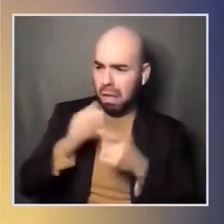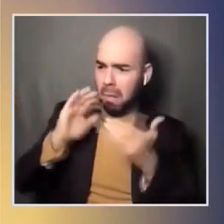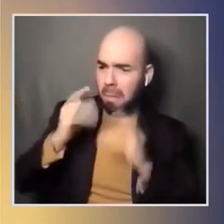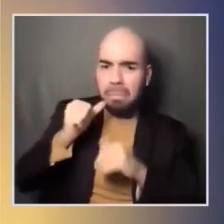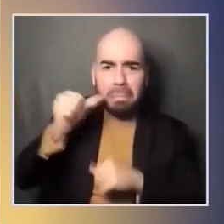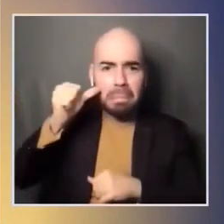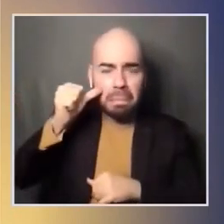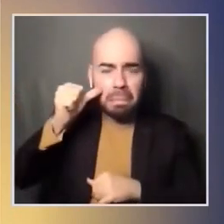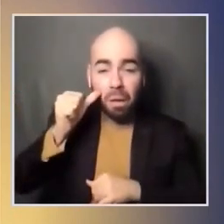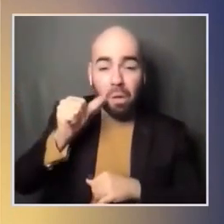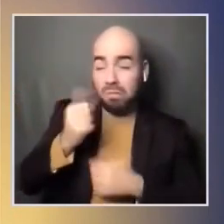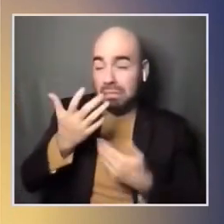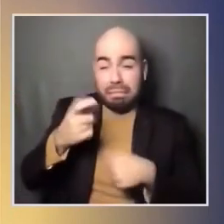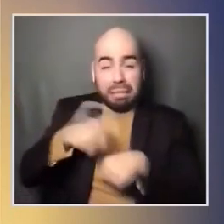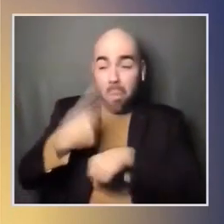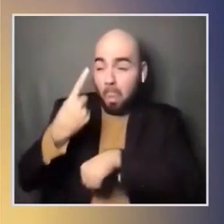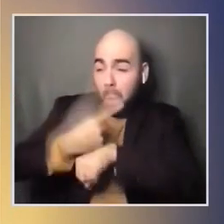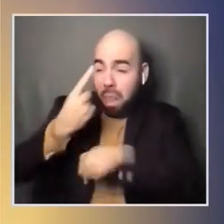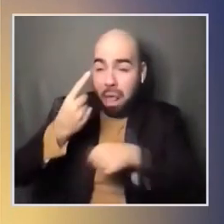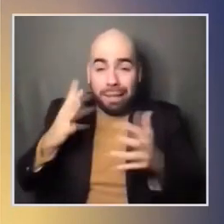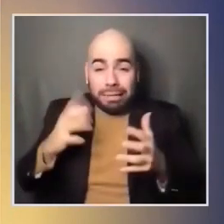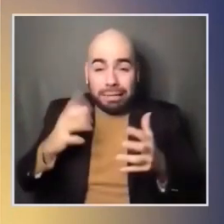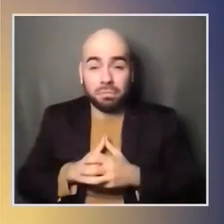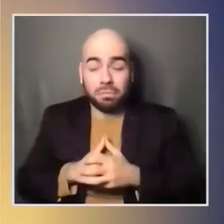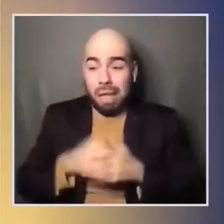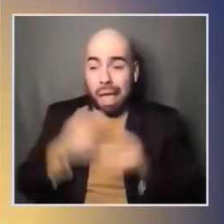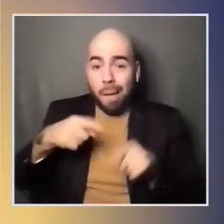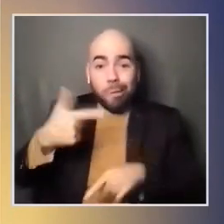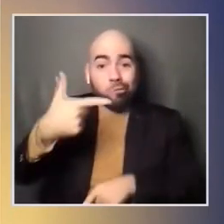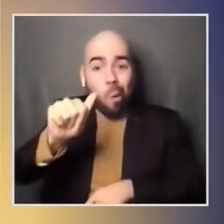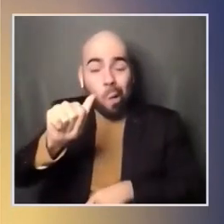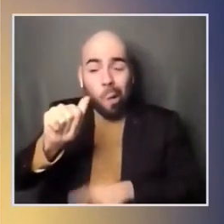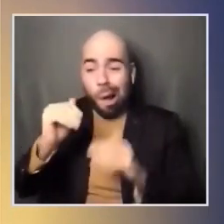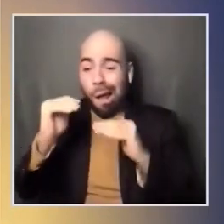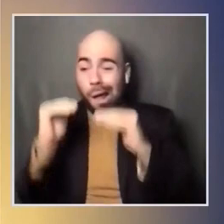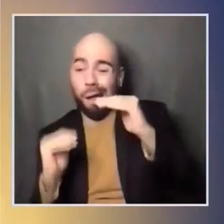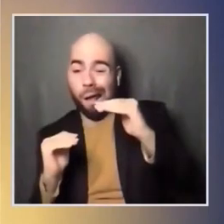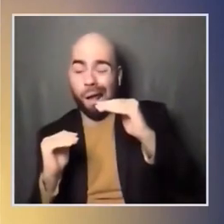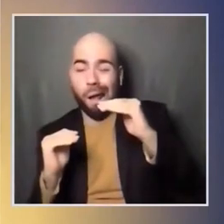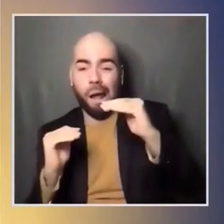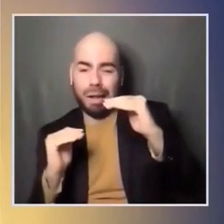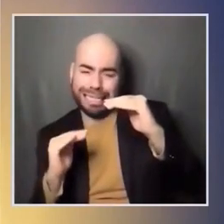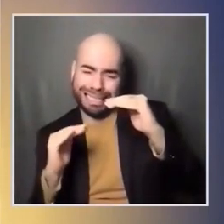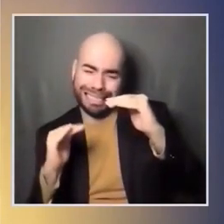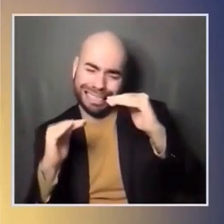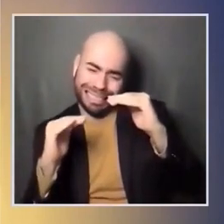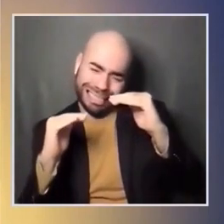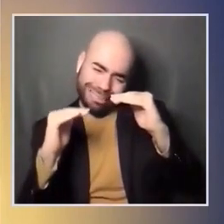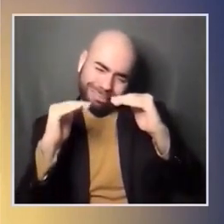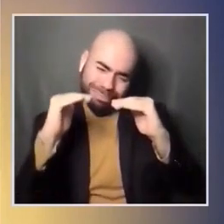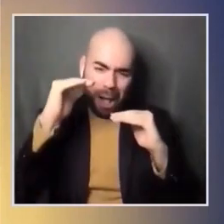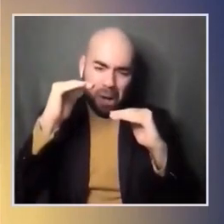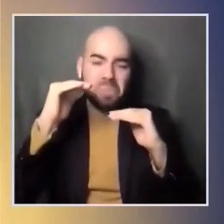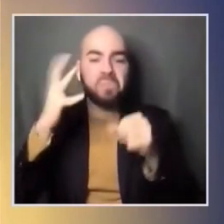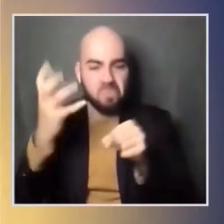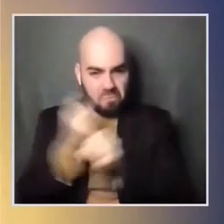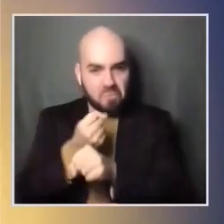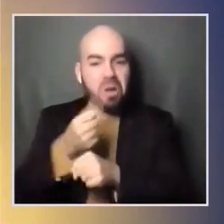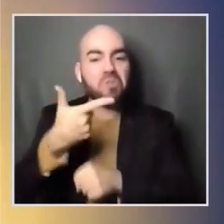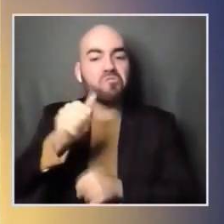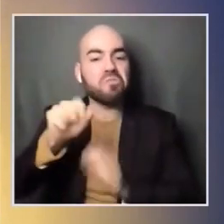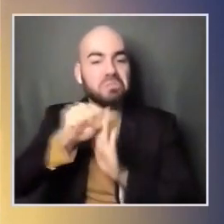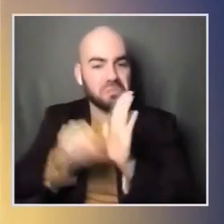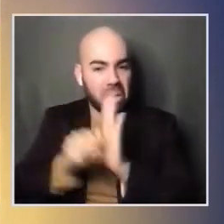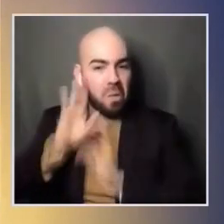hours, we were behind in Georgia. Now we're ahead and we're going to win that state. 24 hours